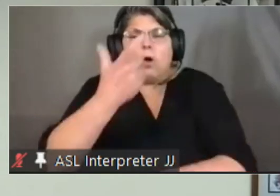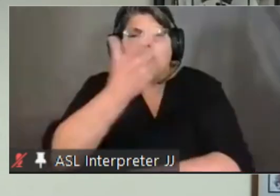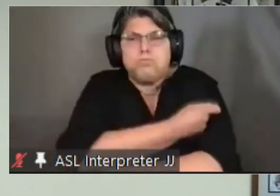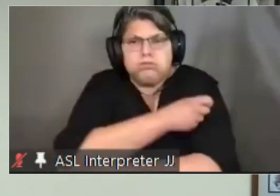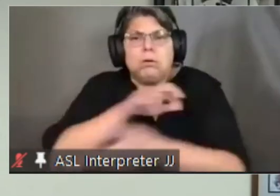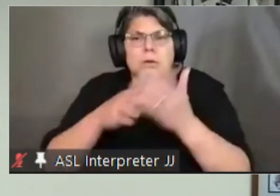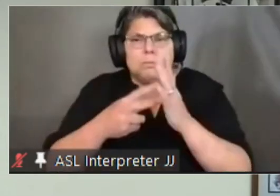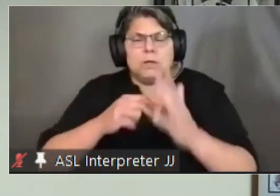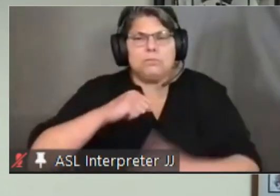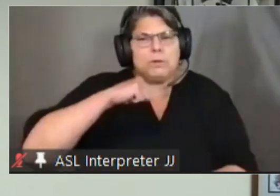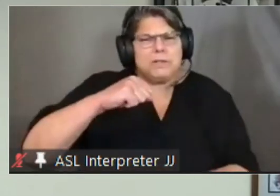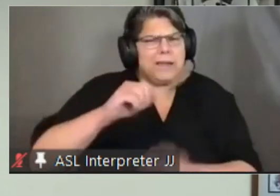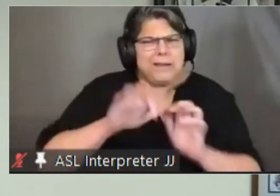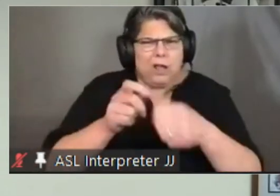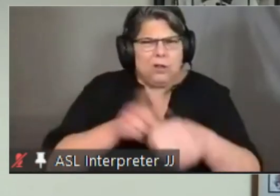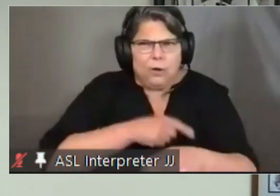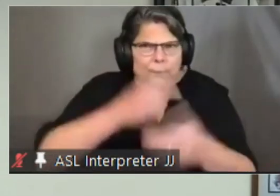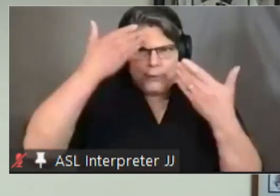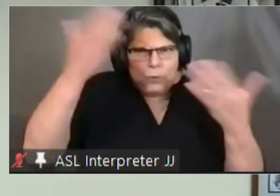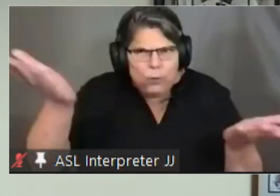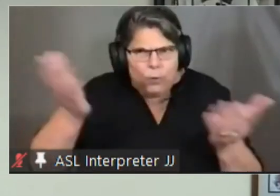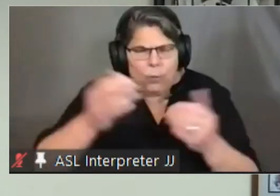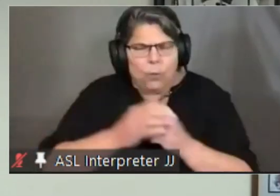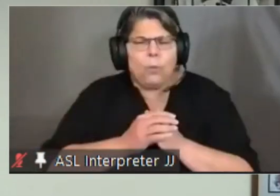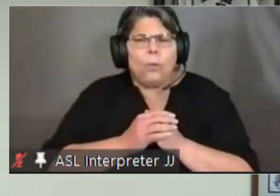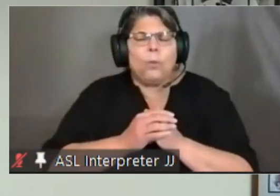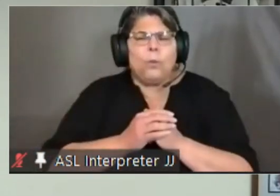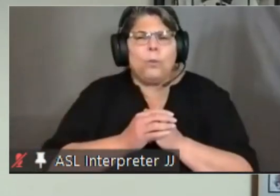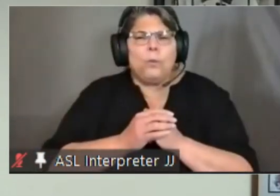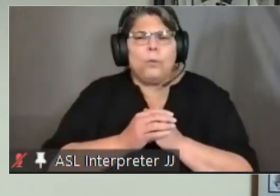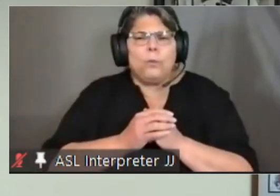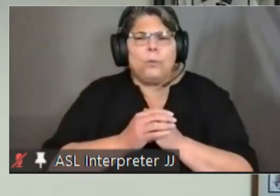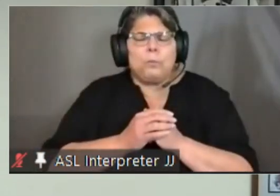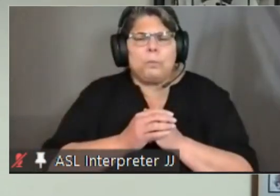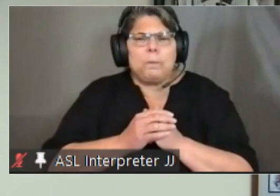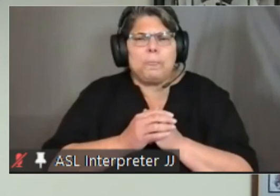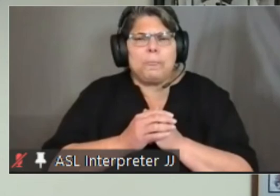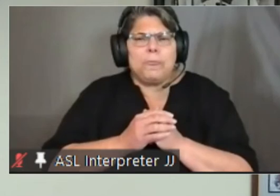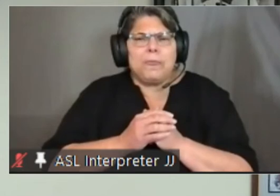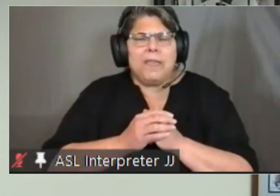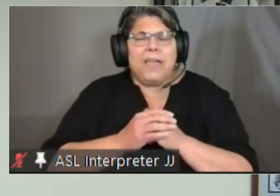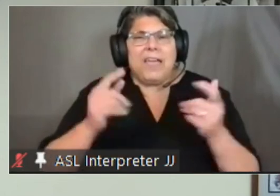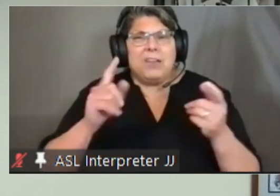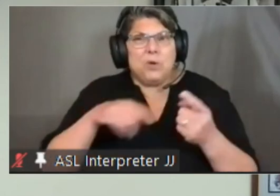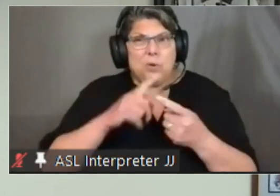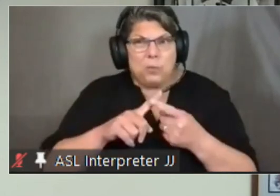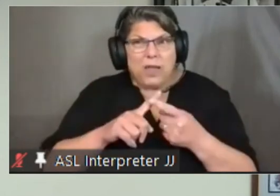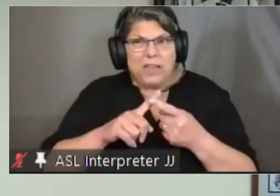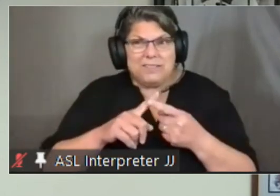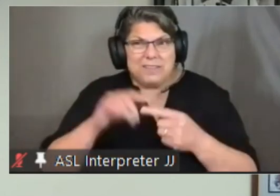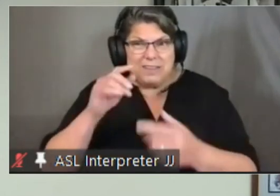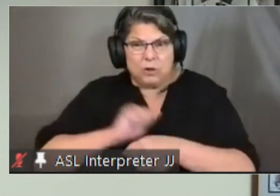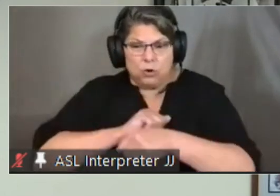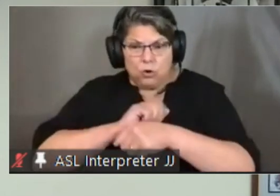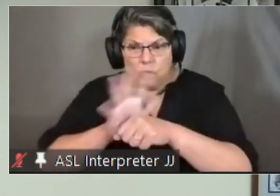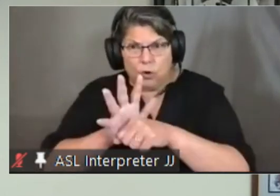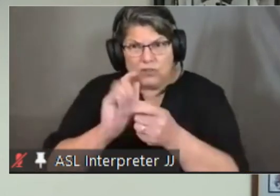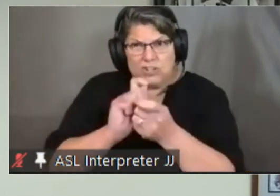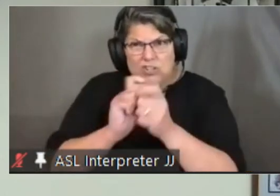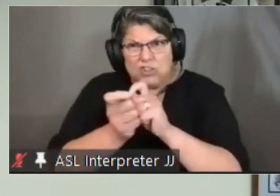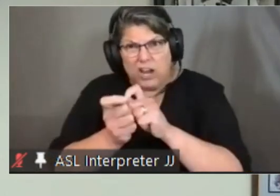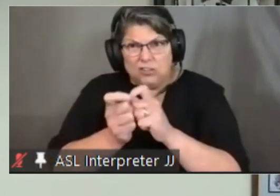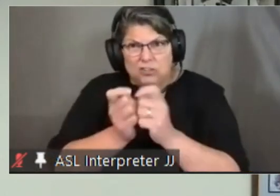lasts and we don't know what the effect of various event of the variance will be and what the context will be so